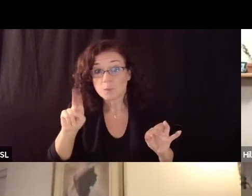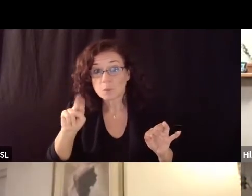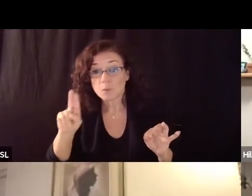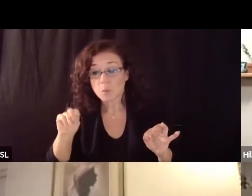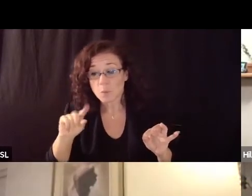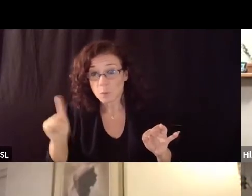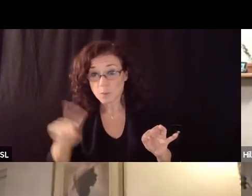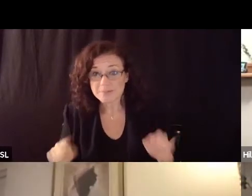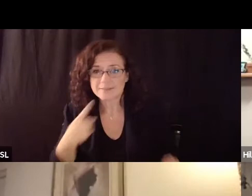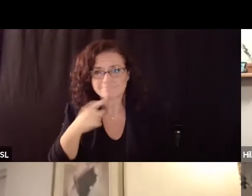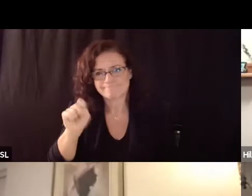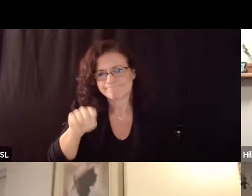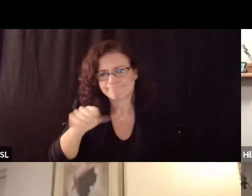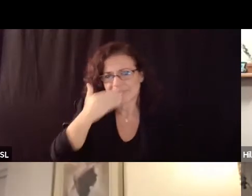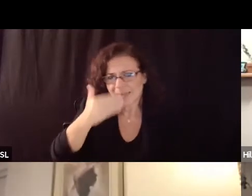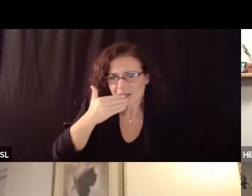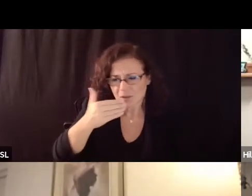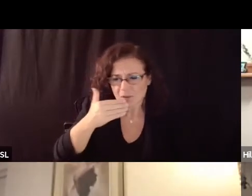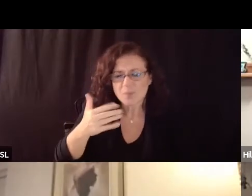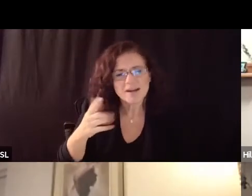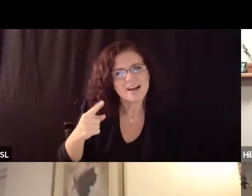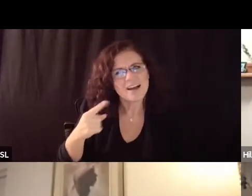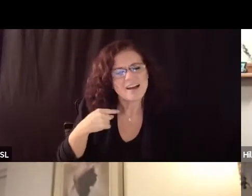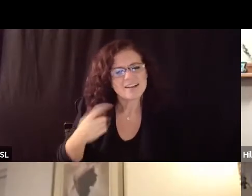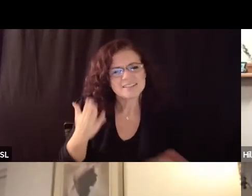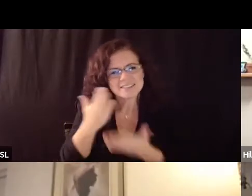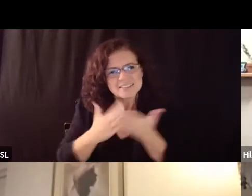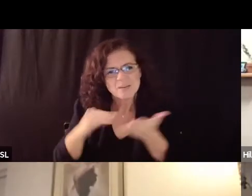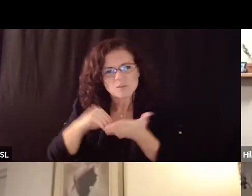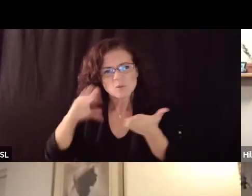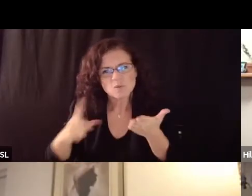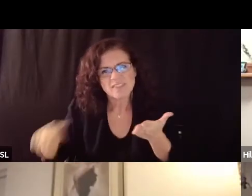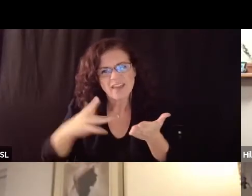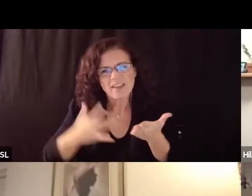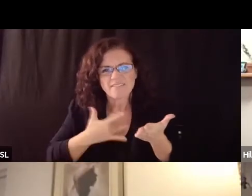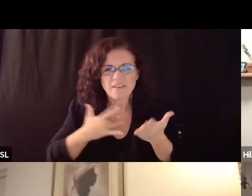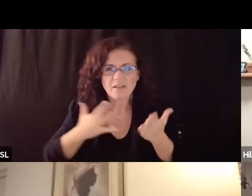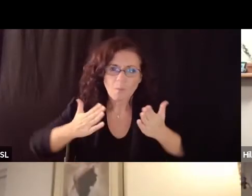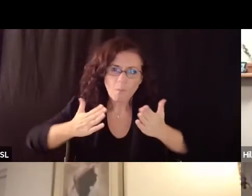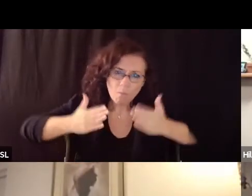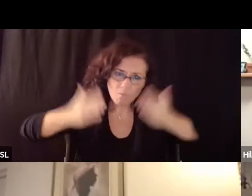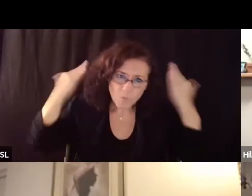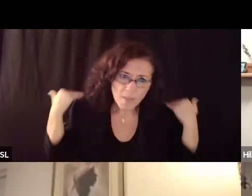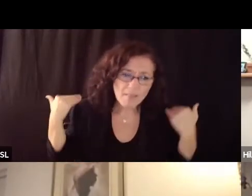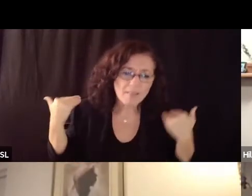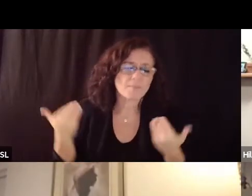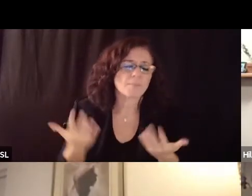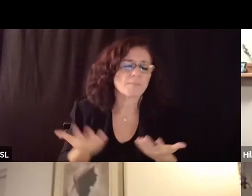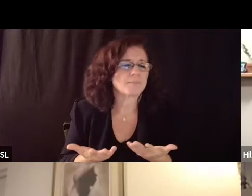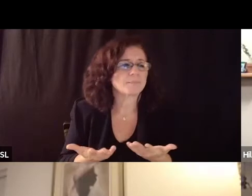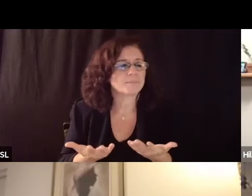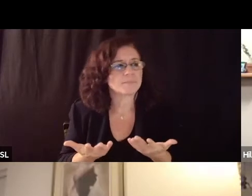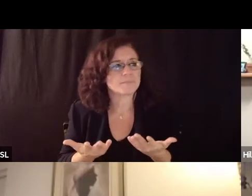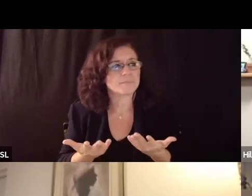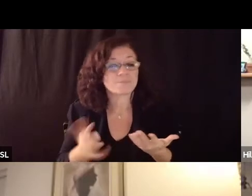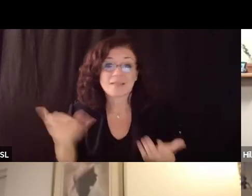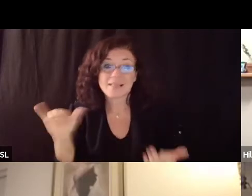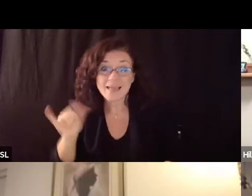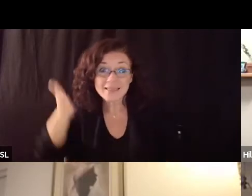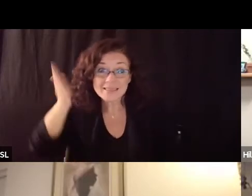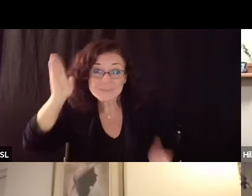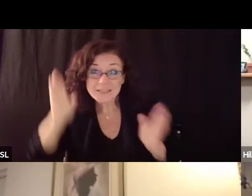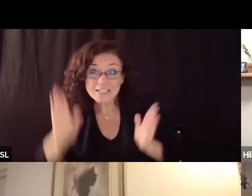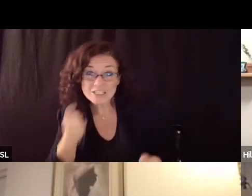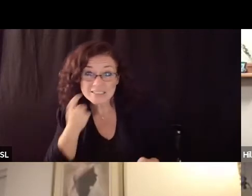students that feel overwhelmed or if they're you know of course like as the um the speaker said in the letters